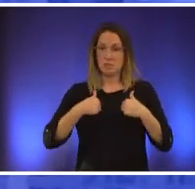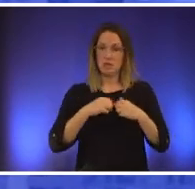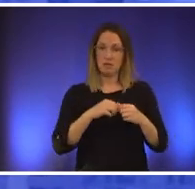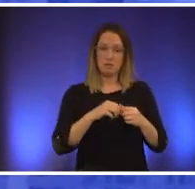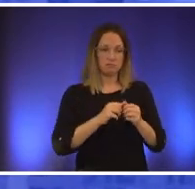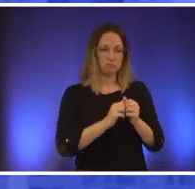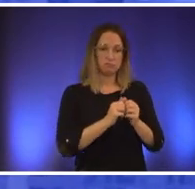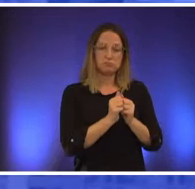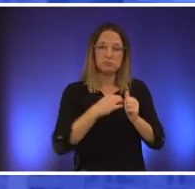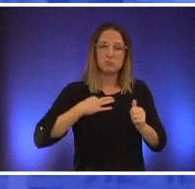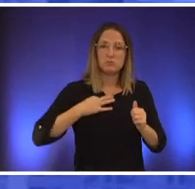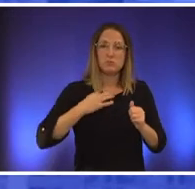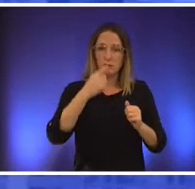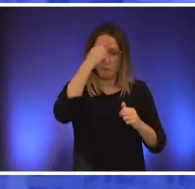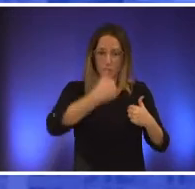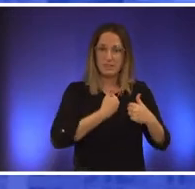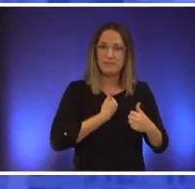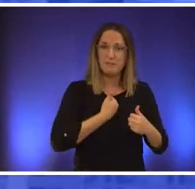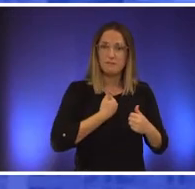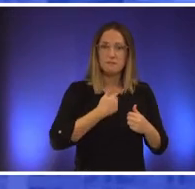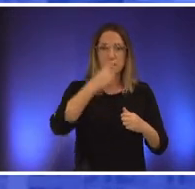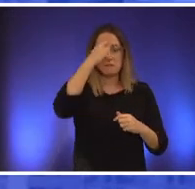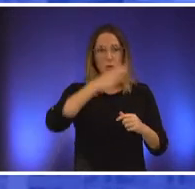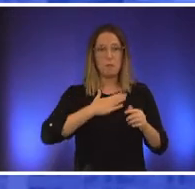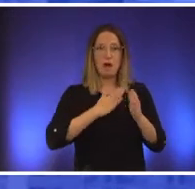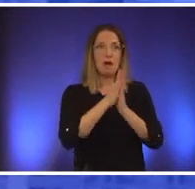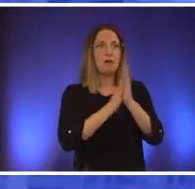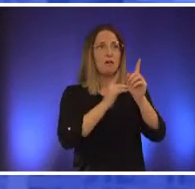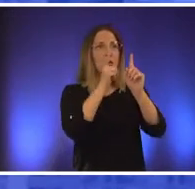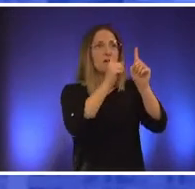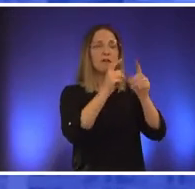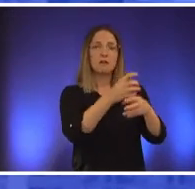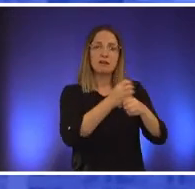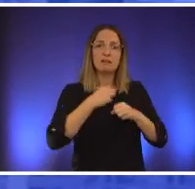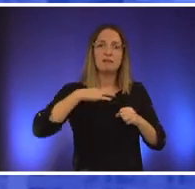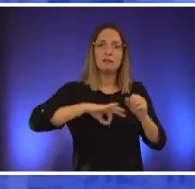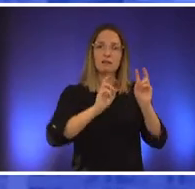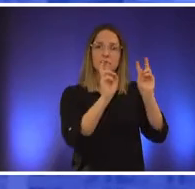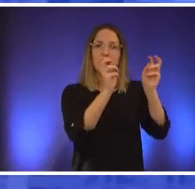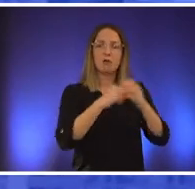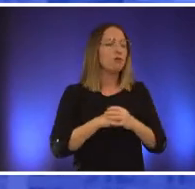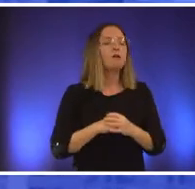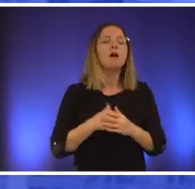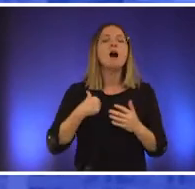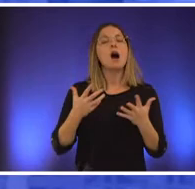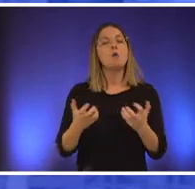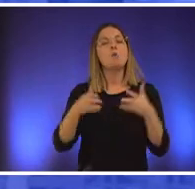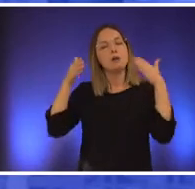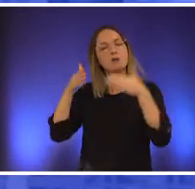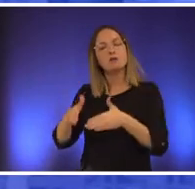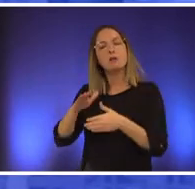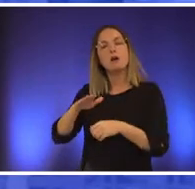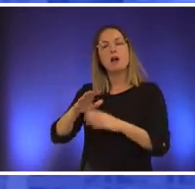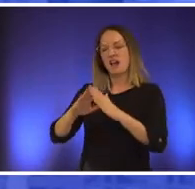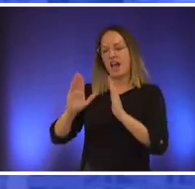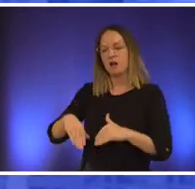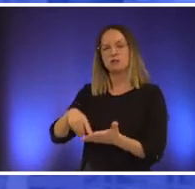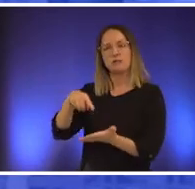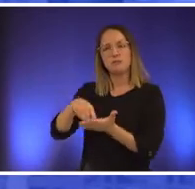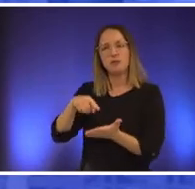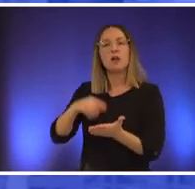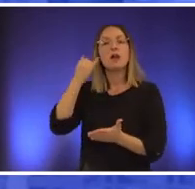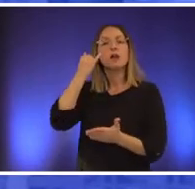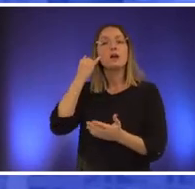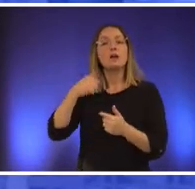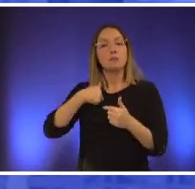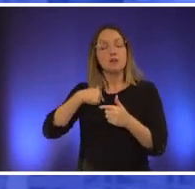not doing this for a title i'm trying to create a movement around housing and affordability so that when i take that gavel in january i